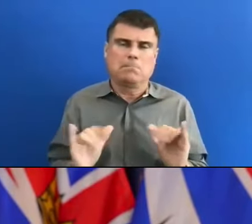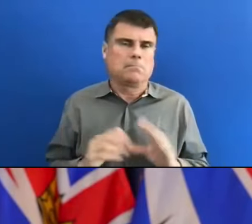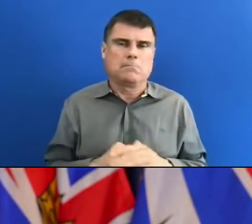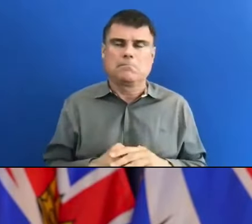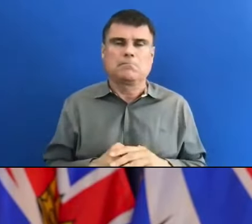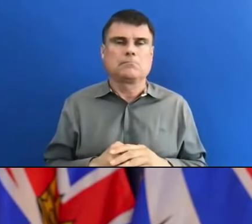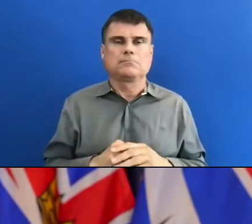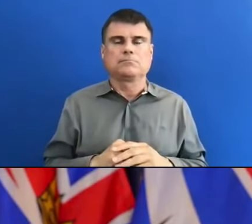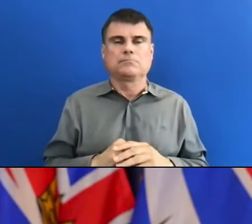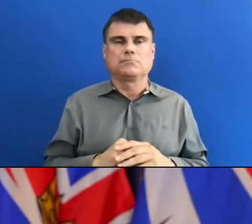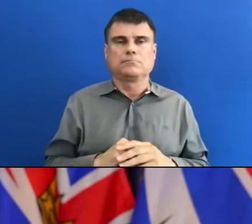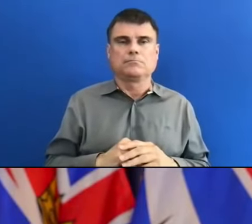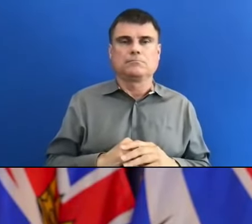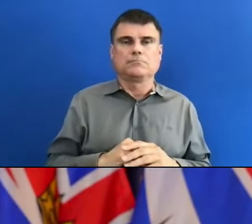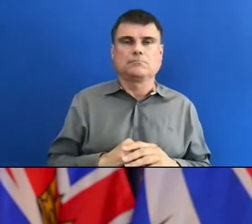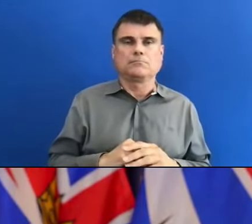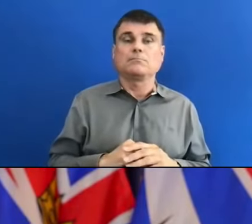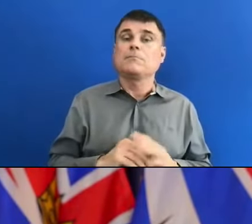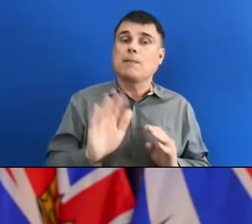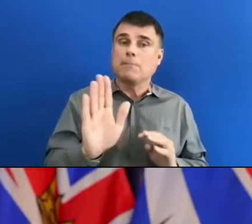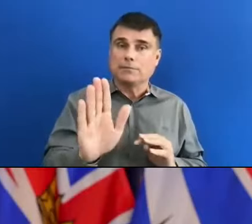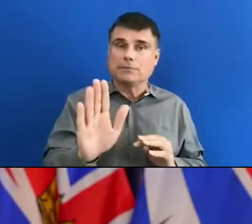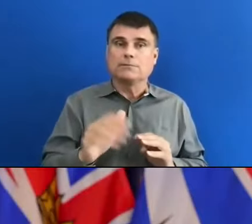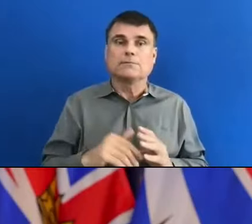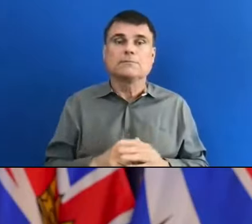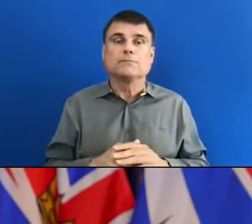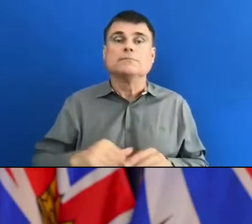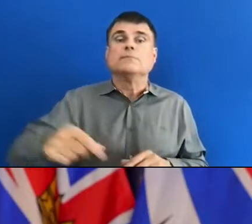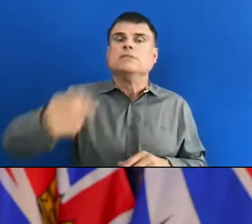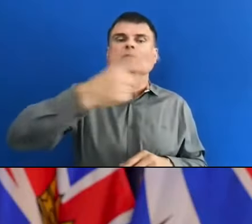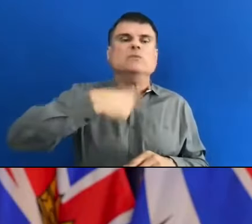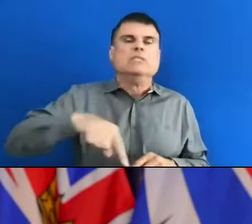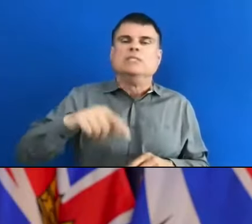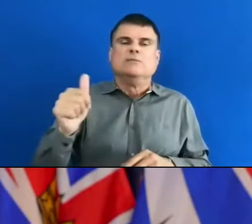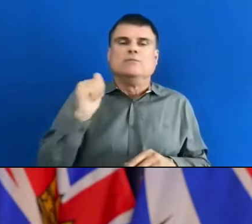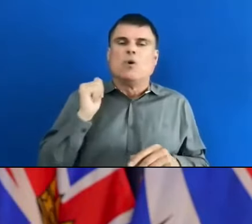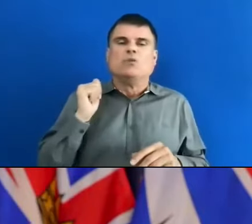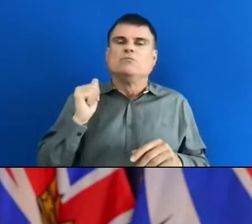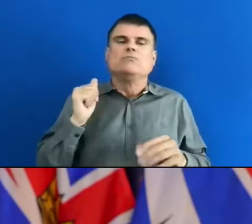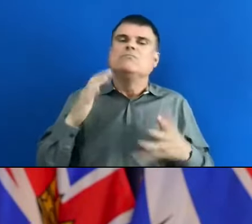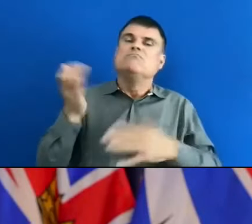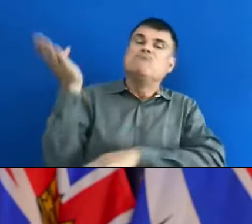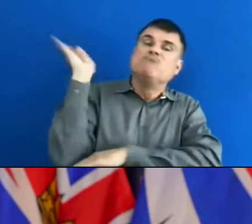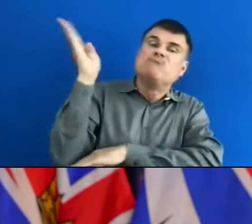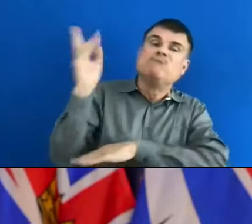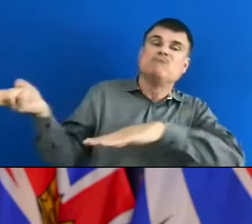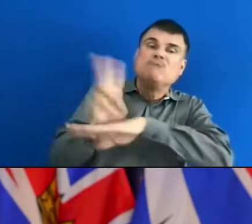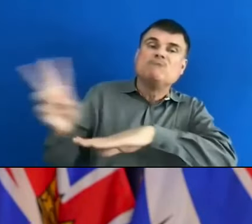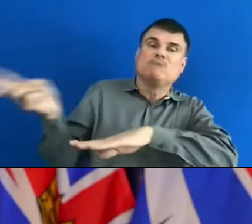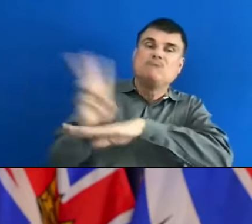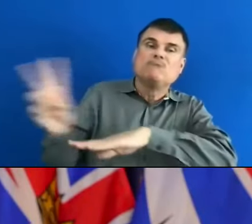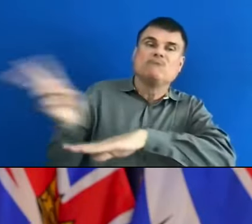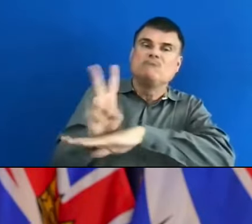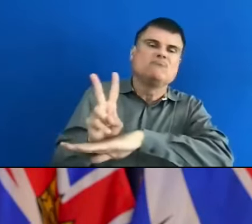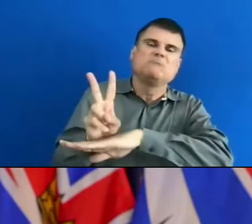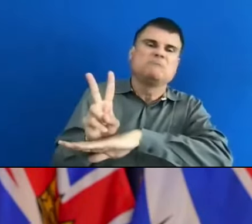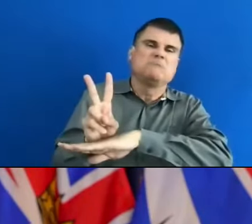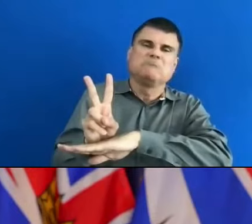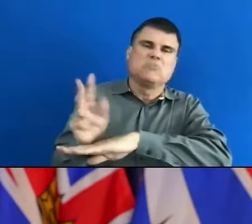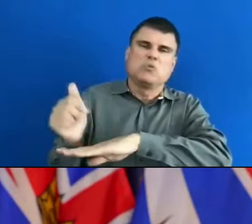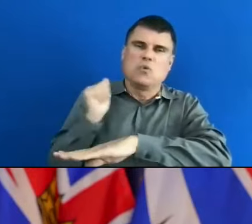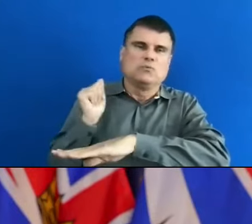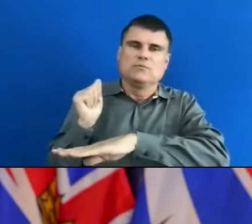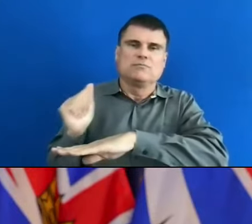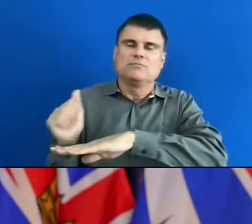What we are not going to have are the regular briefings, although obviously I don't know about Dr. Henry, but I am not taking any time